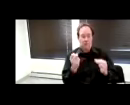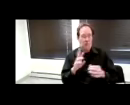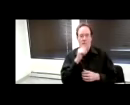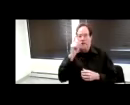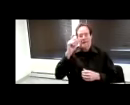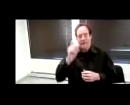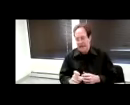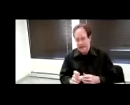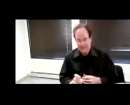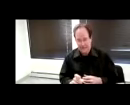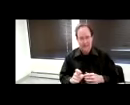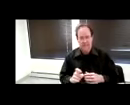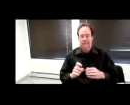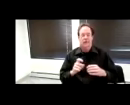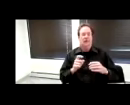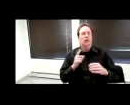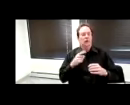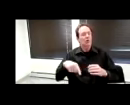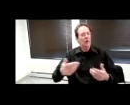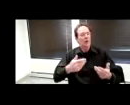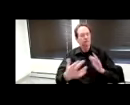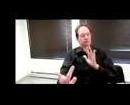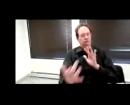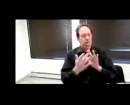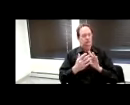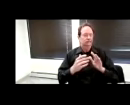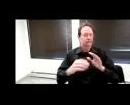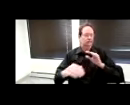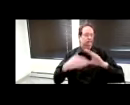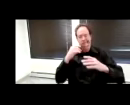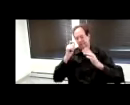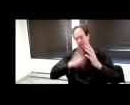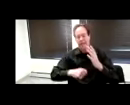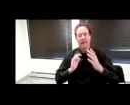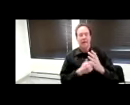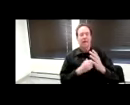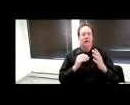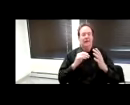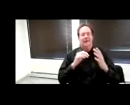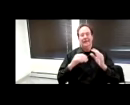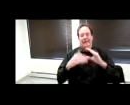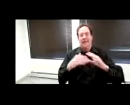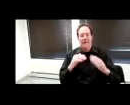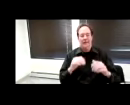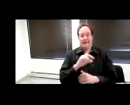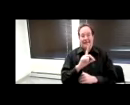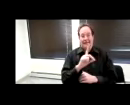welcome to write to us. Our sort of captioning help email address is just das